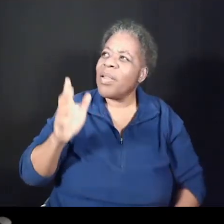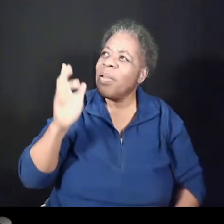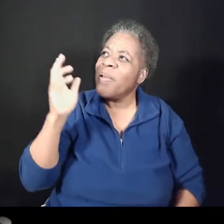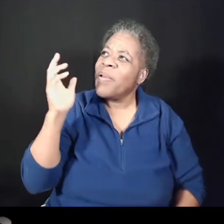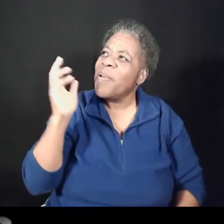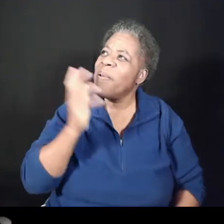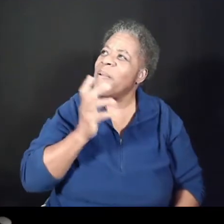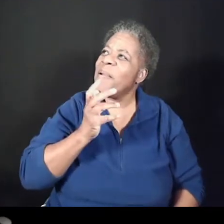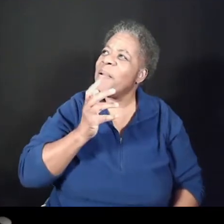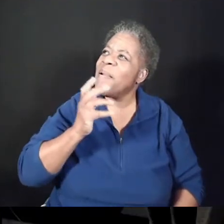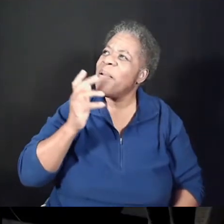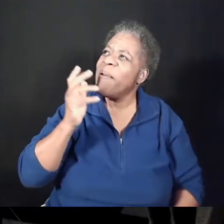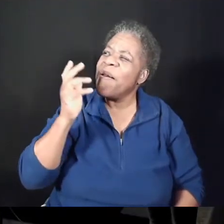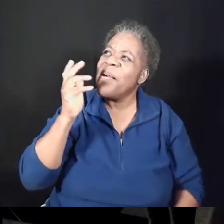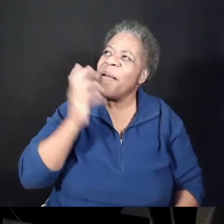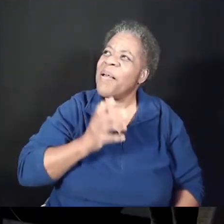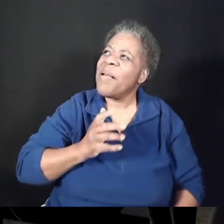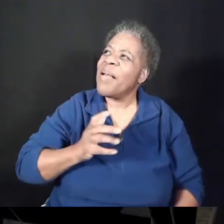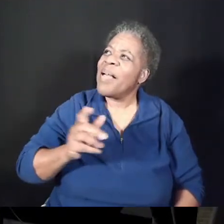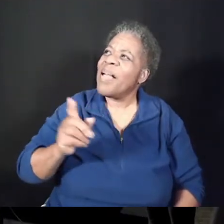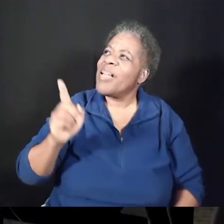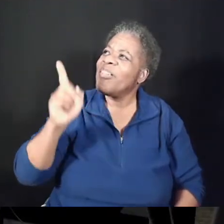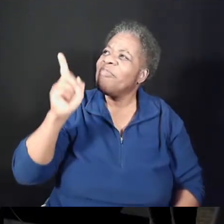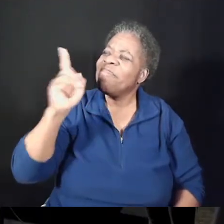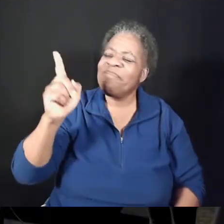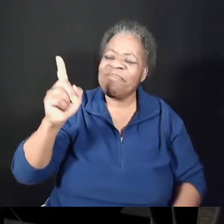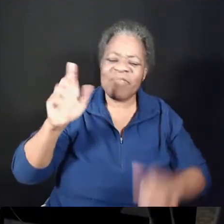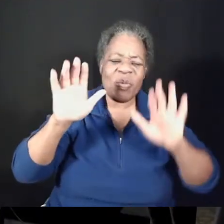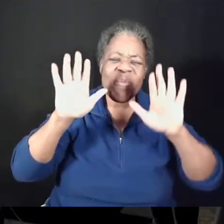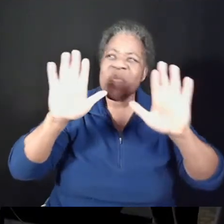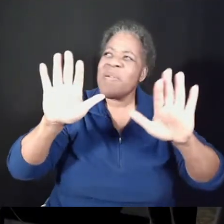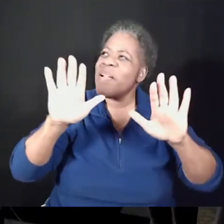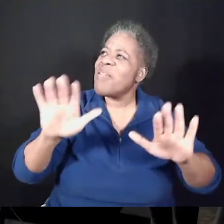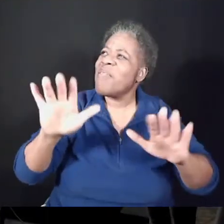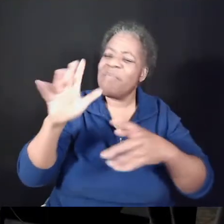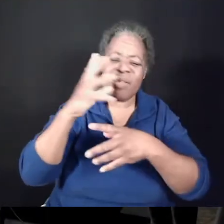Isn't he wonderful?